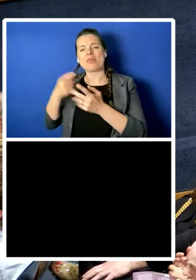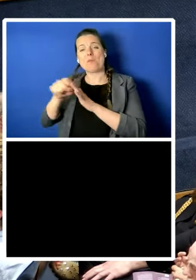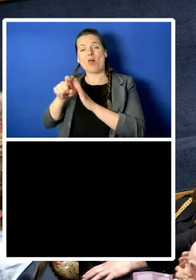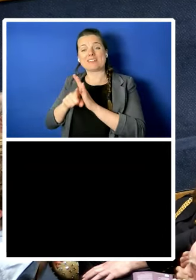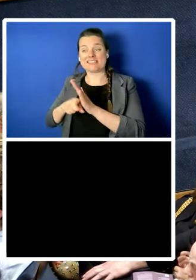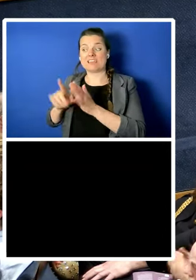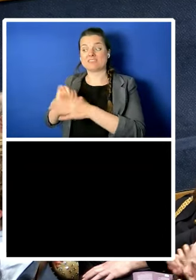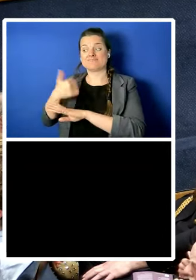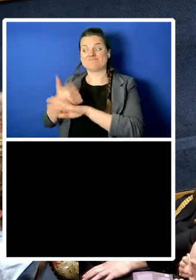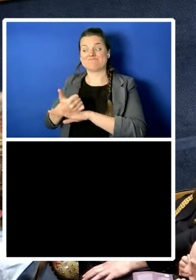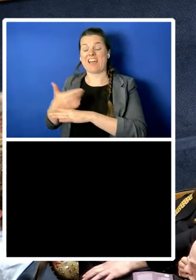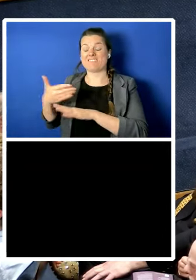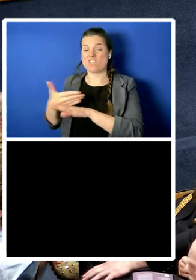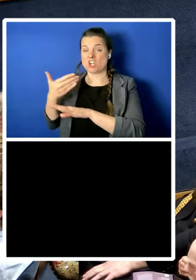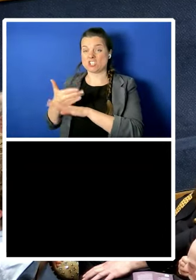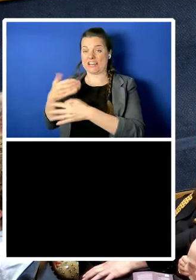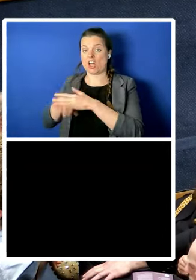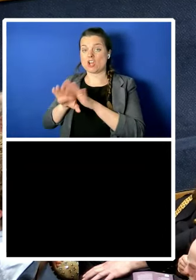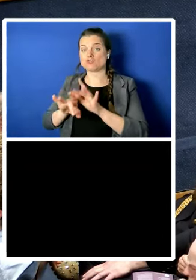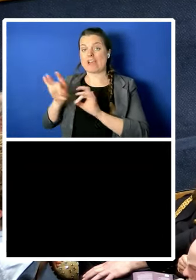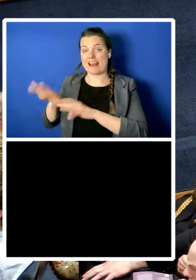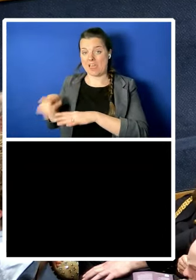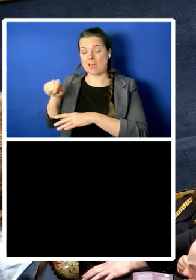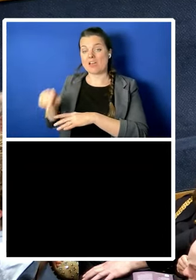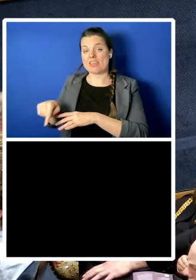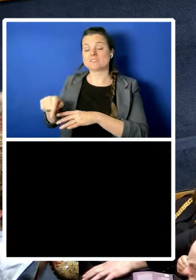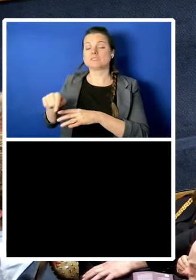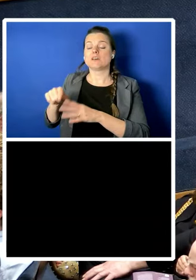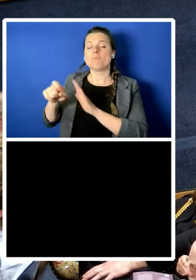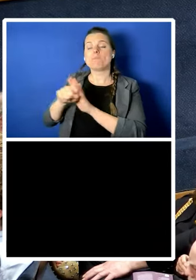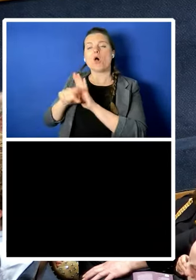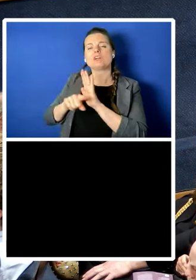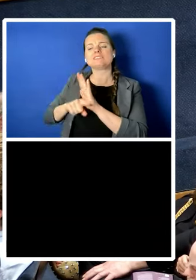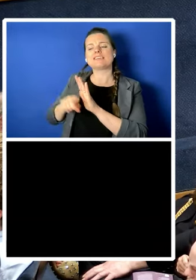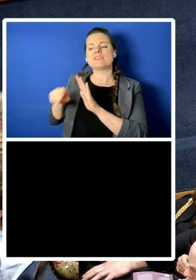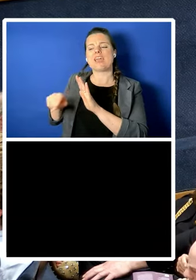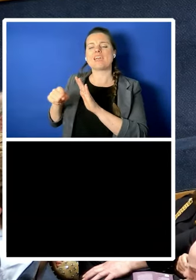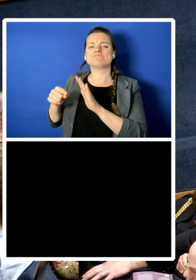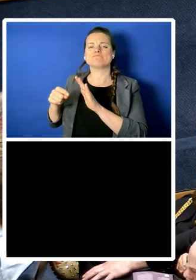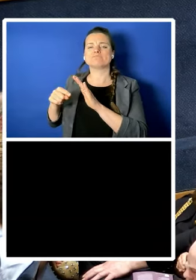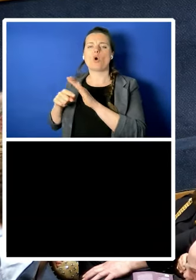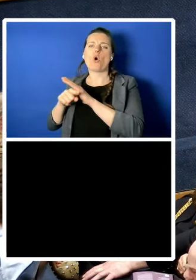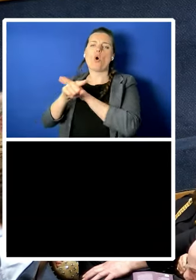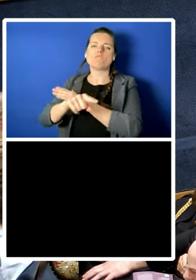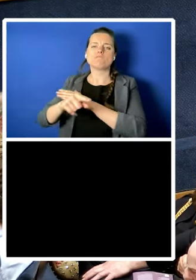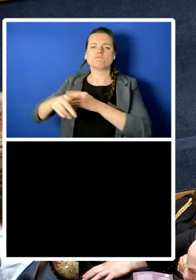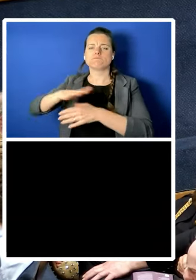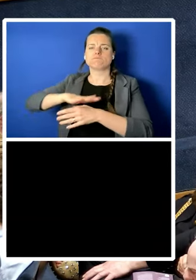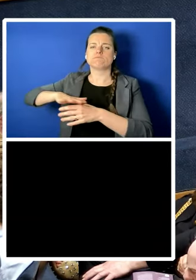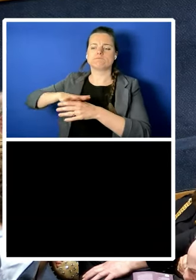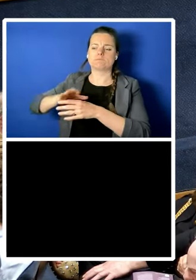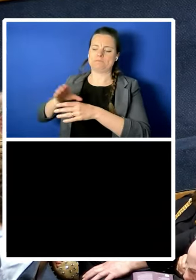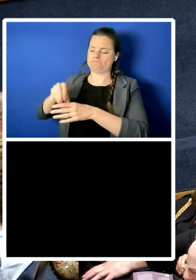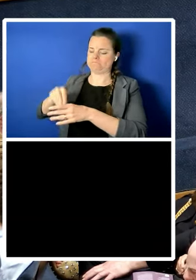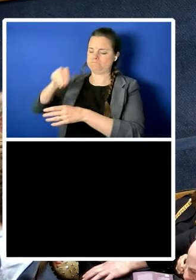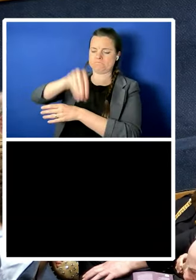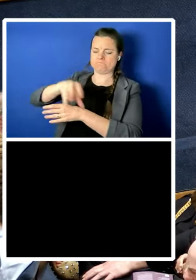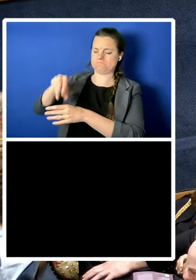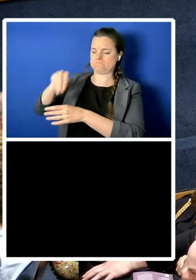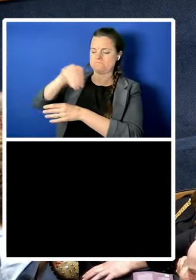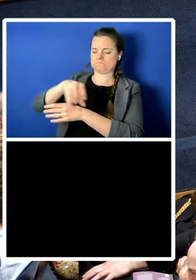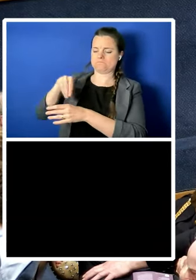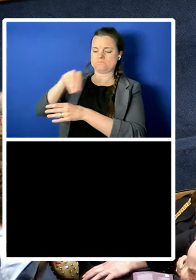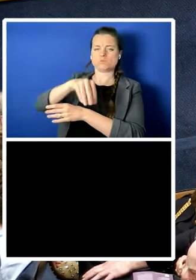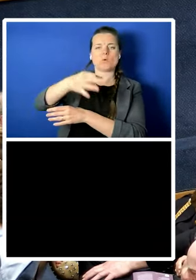australia their um a policy where they uh offshore process uh asylum seekers on on naru um